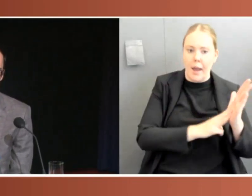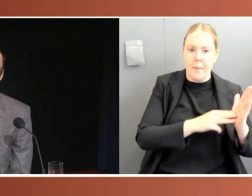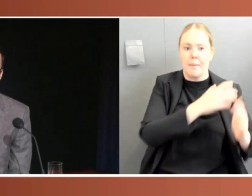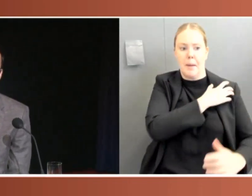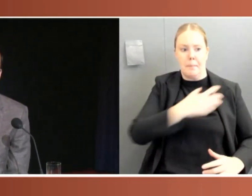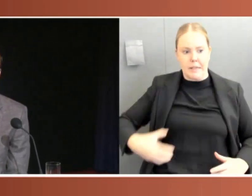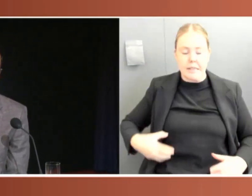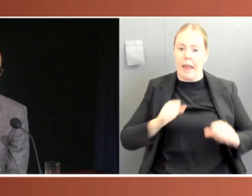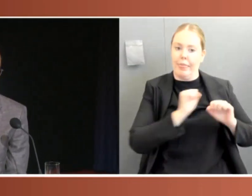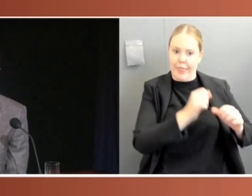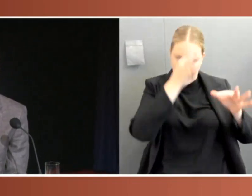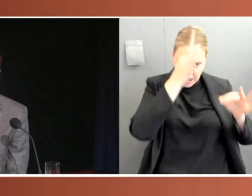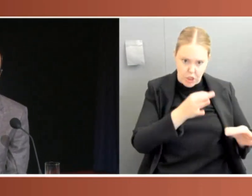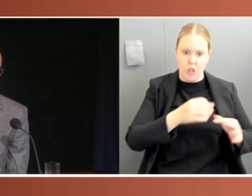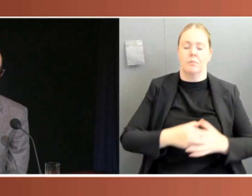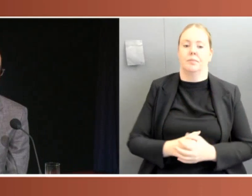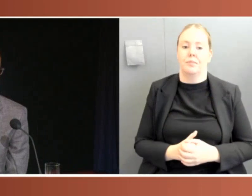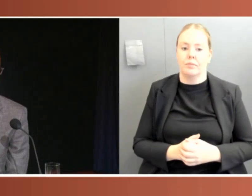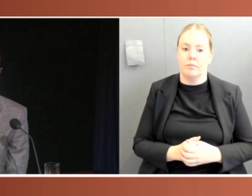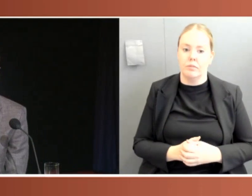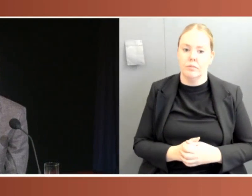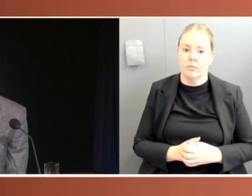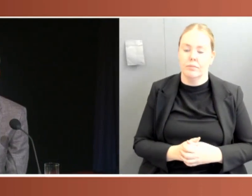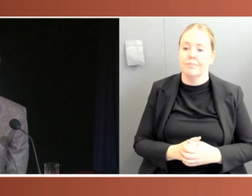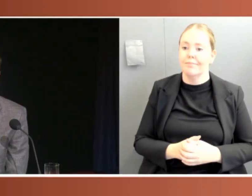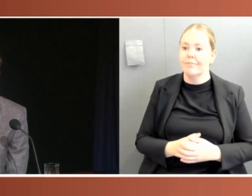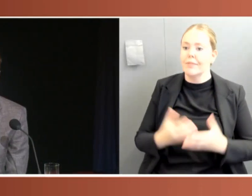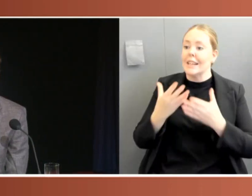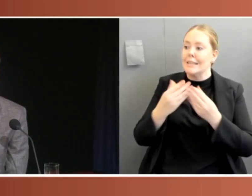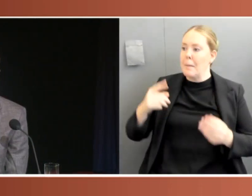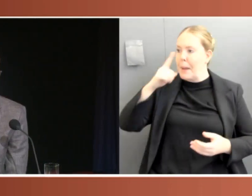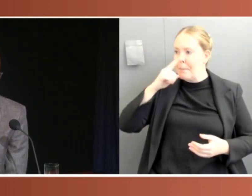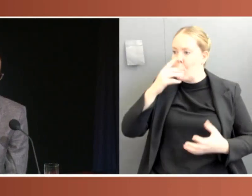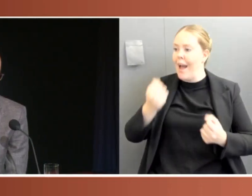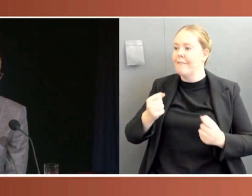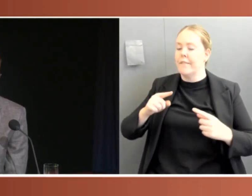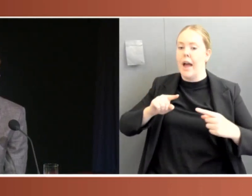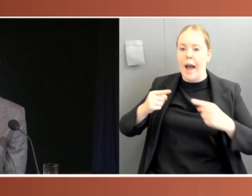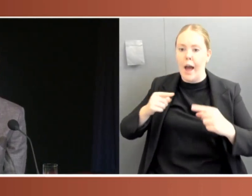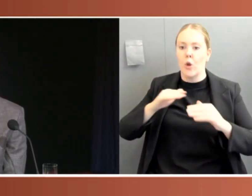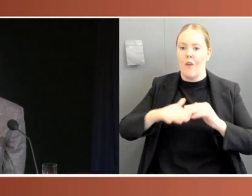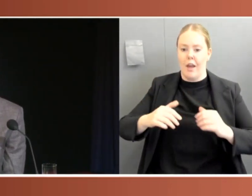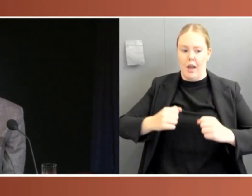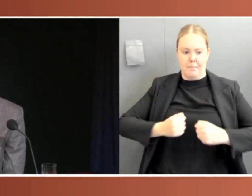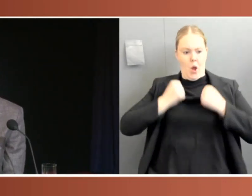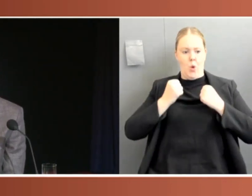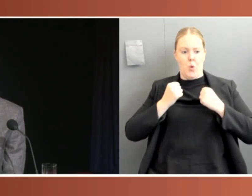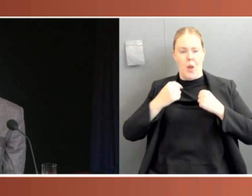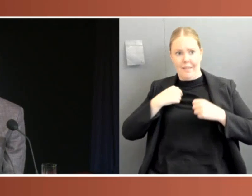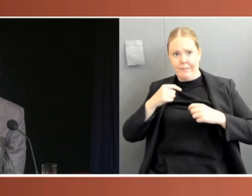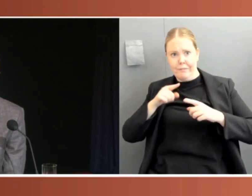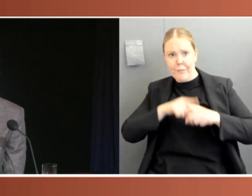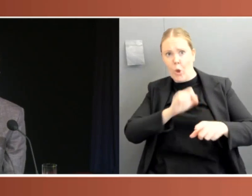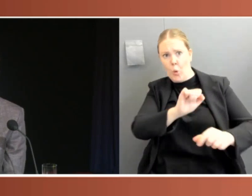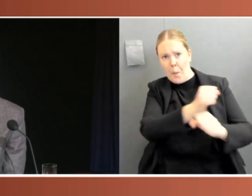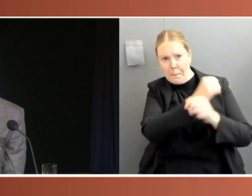citizen type argument where people are saying, I don't need to wear a mask to go into the shops and these sort of things, I think comes from the fact that, you for the first time maybe they felt that they were